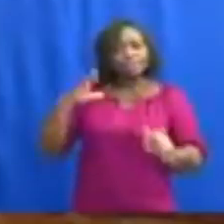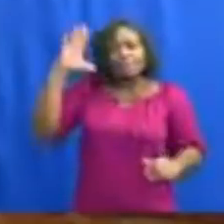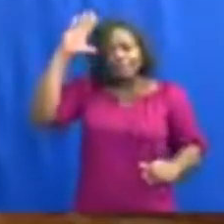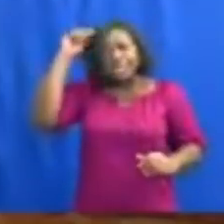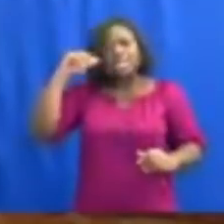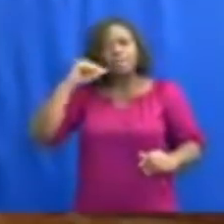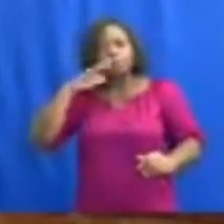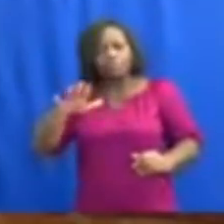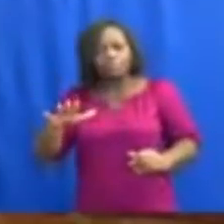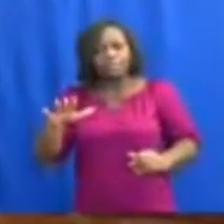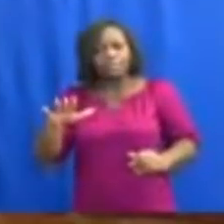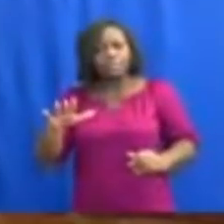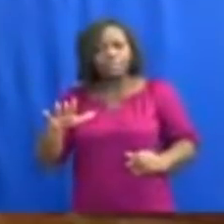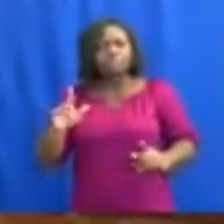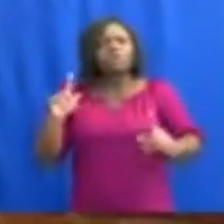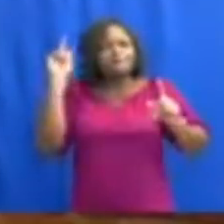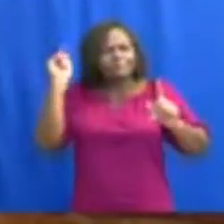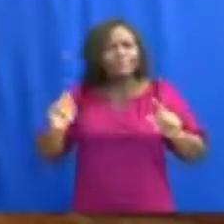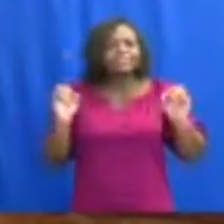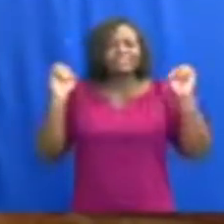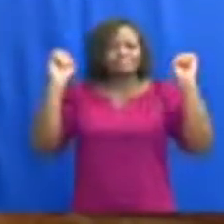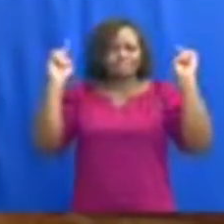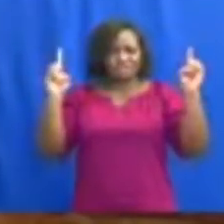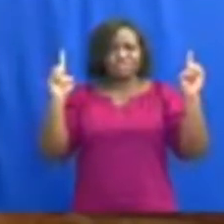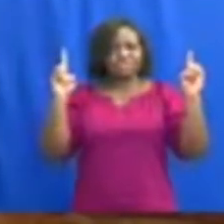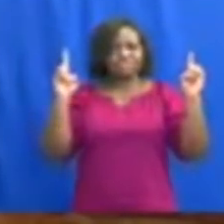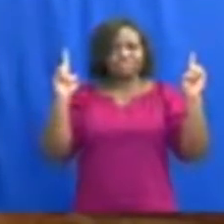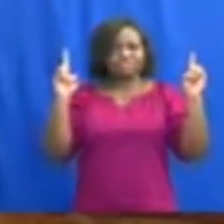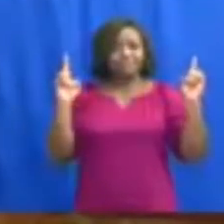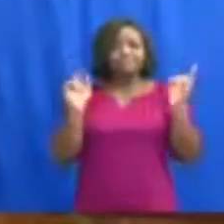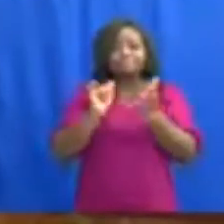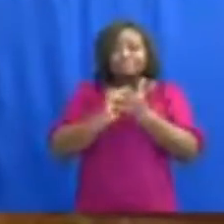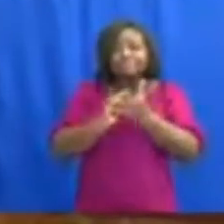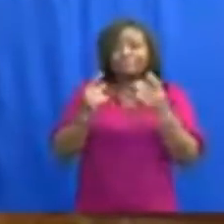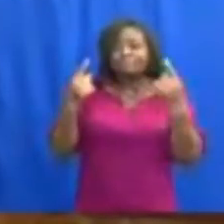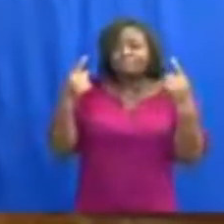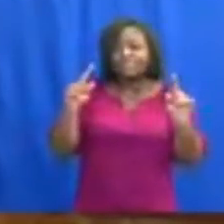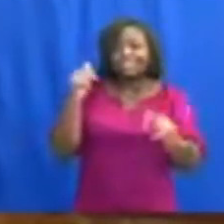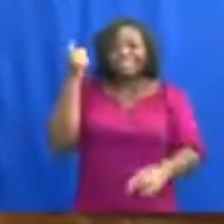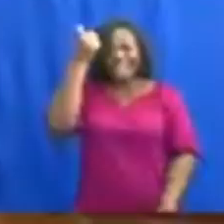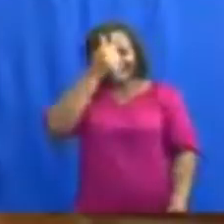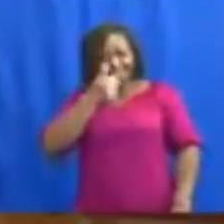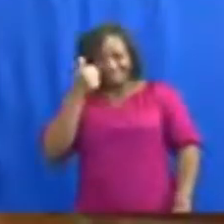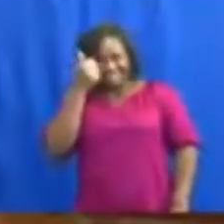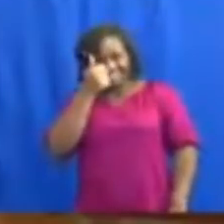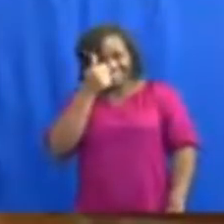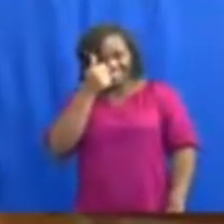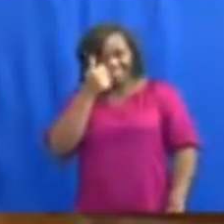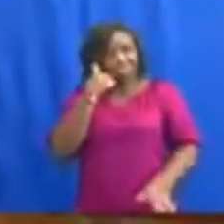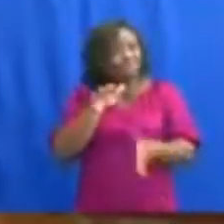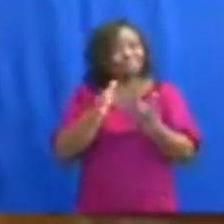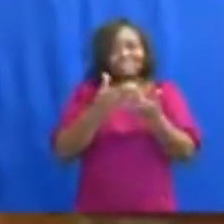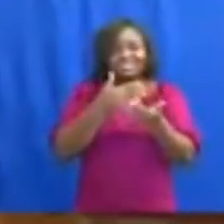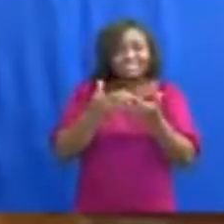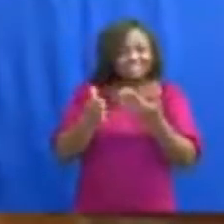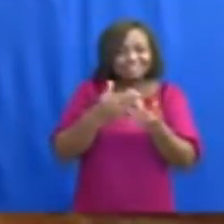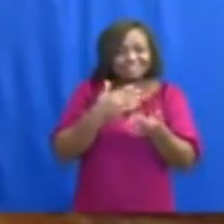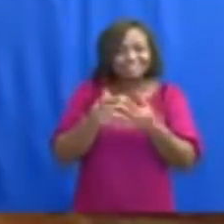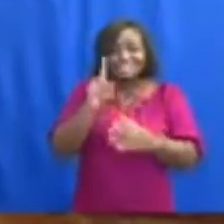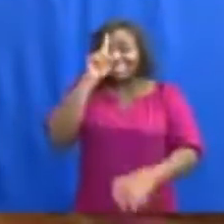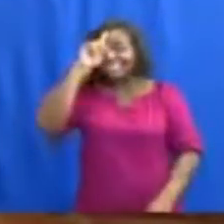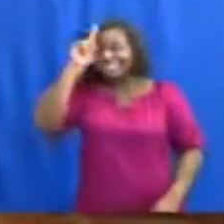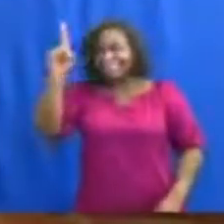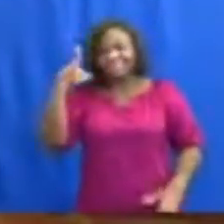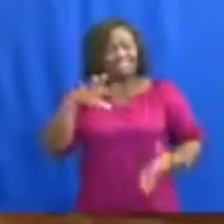women to be educated and thus render Africa indispensable in intellectual,